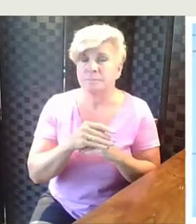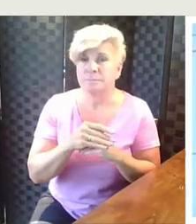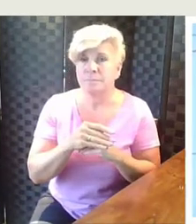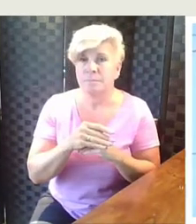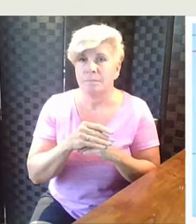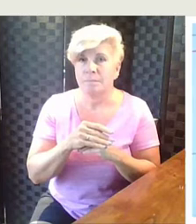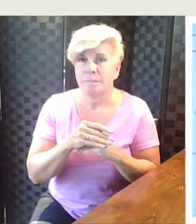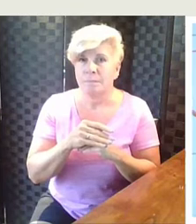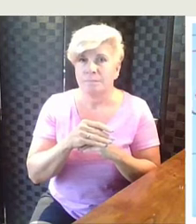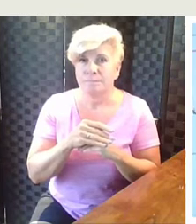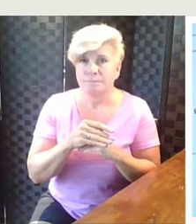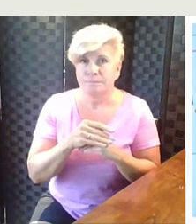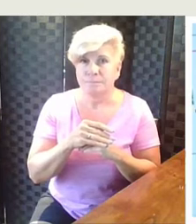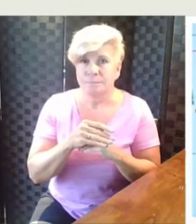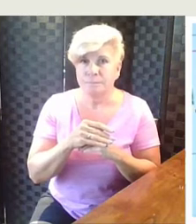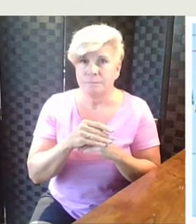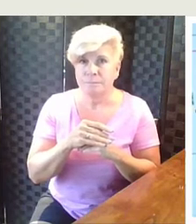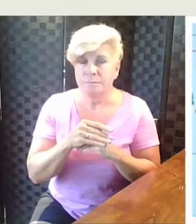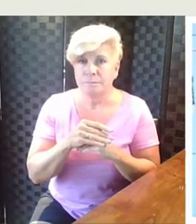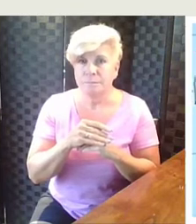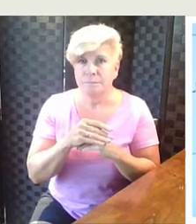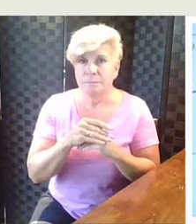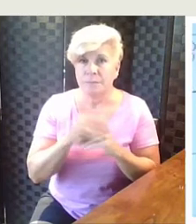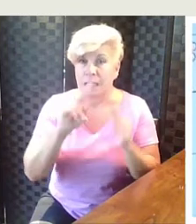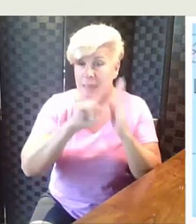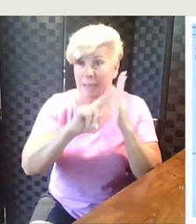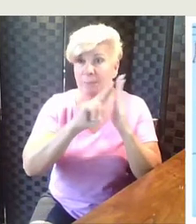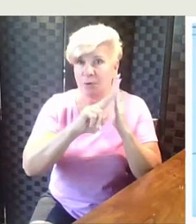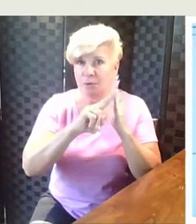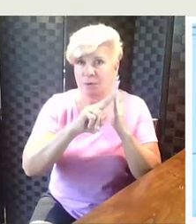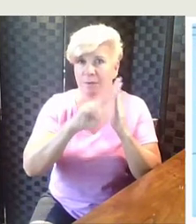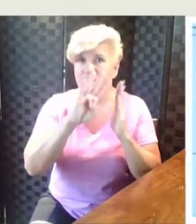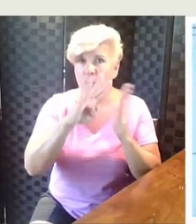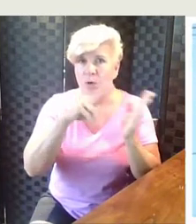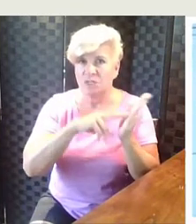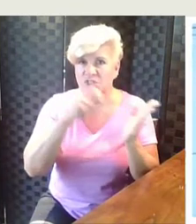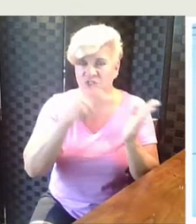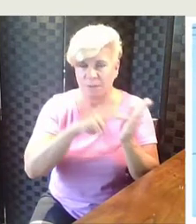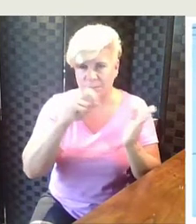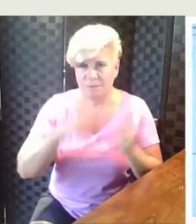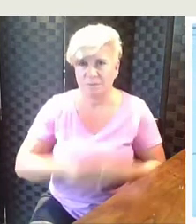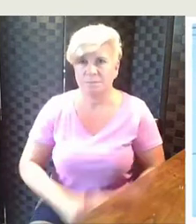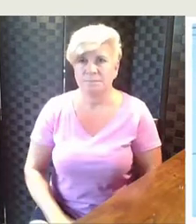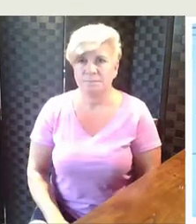label your answer, jumps.